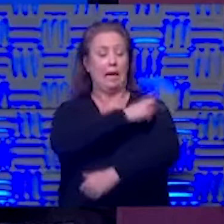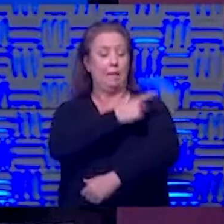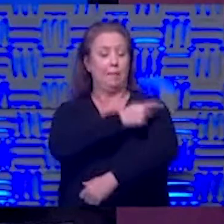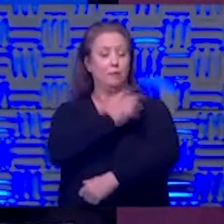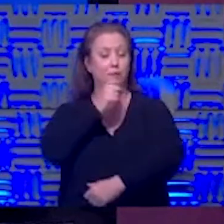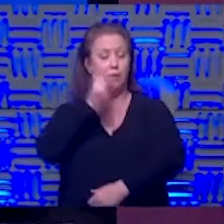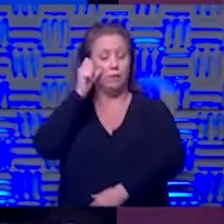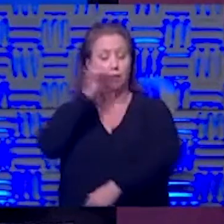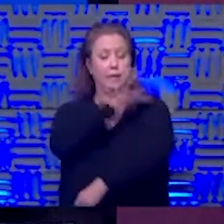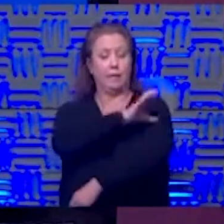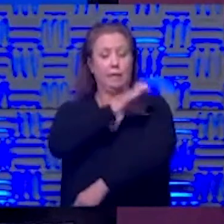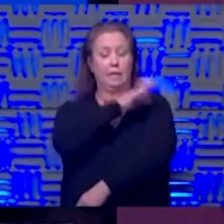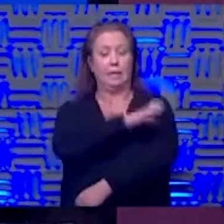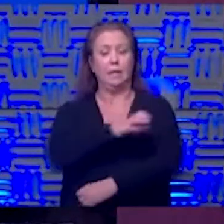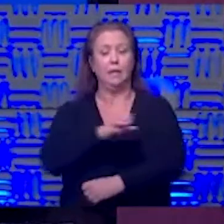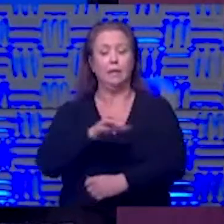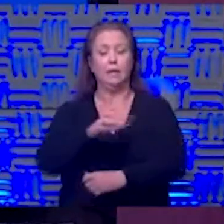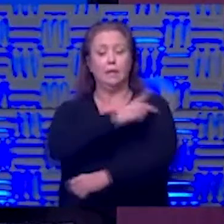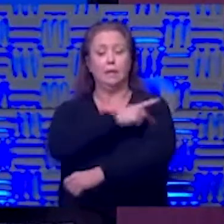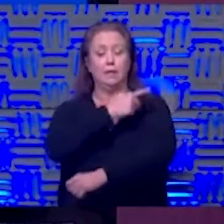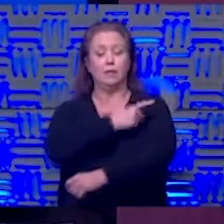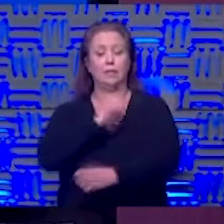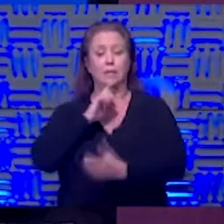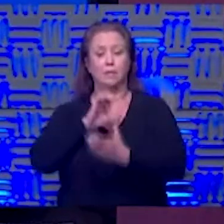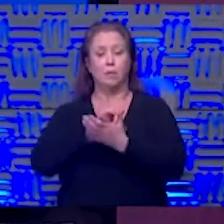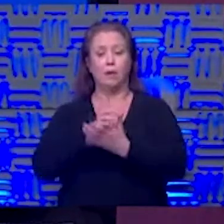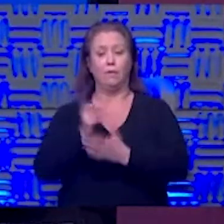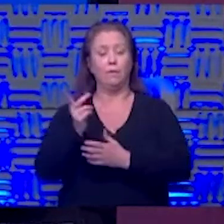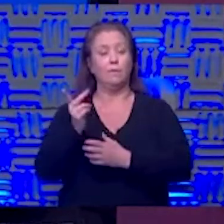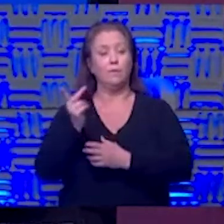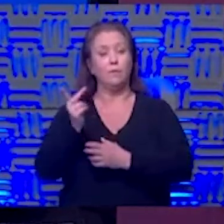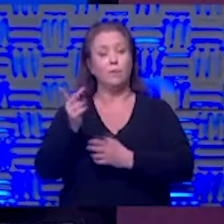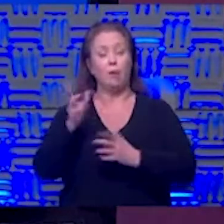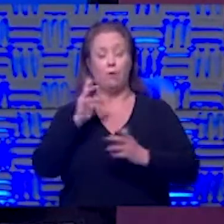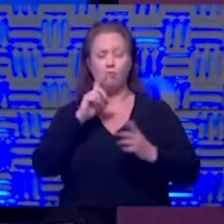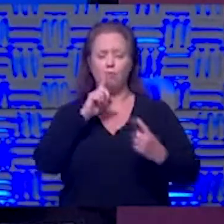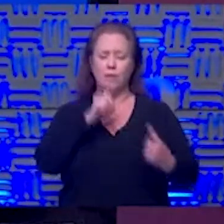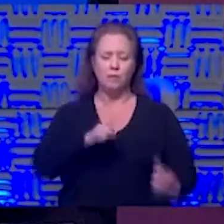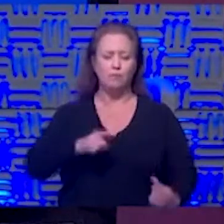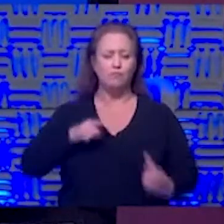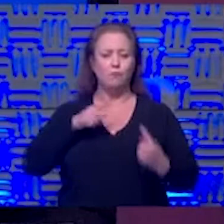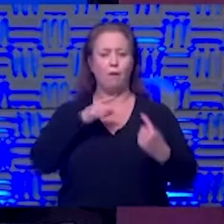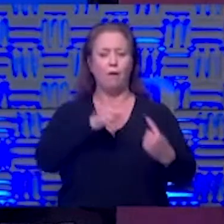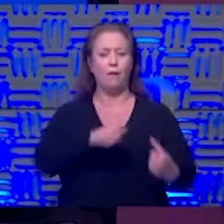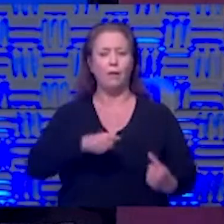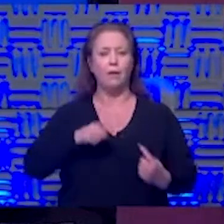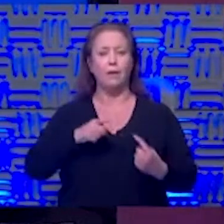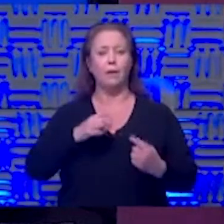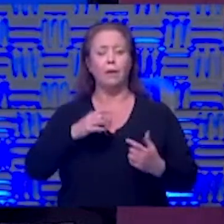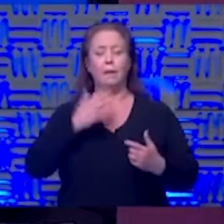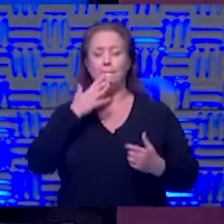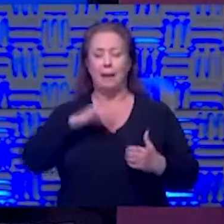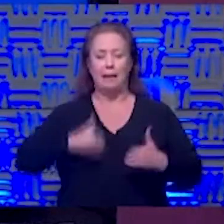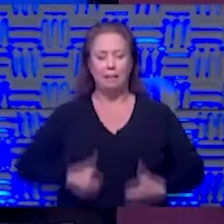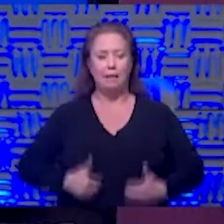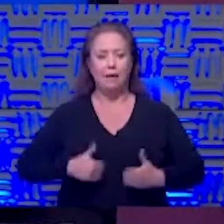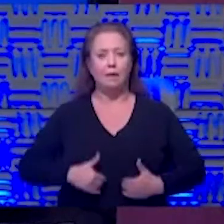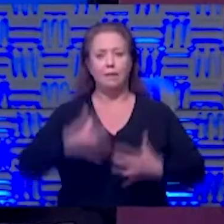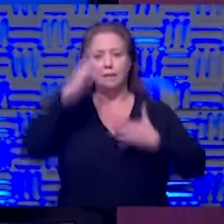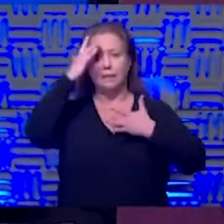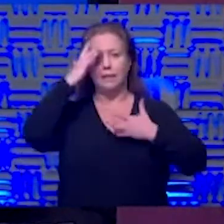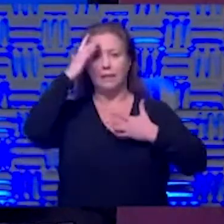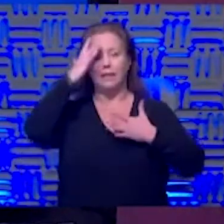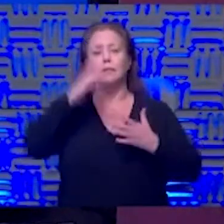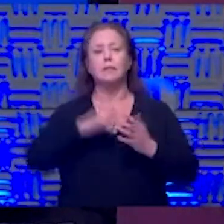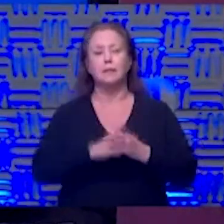in clinic and he was saying that he and his wife are just really struggling um that they're you know bad lung disease obviously he was in my clinic he